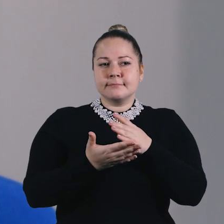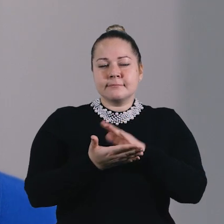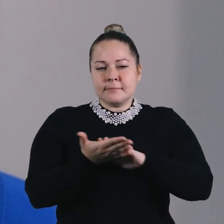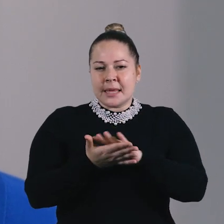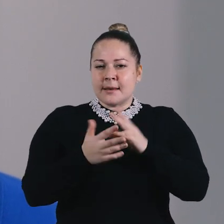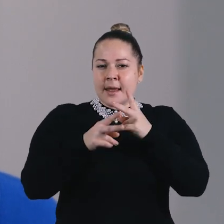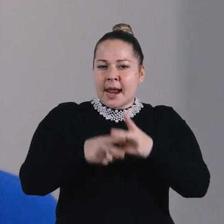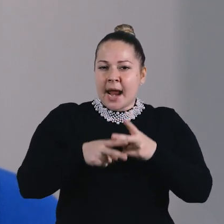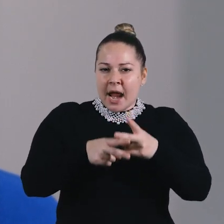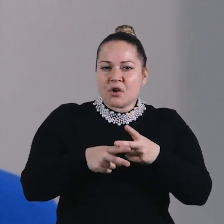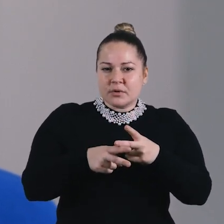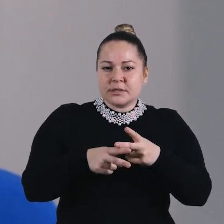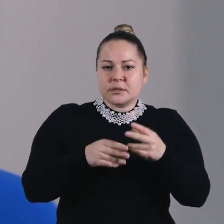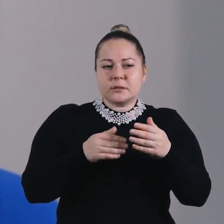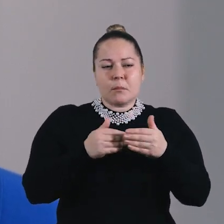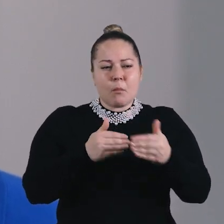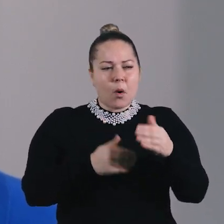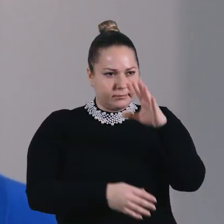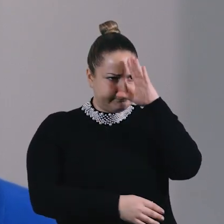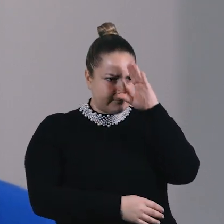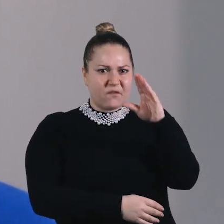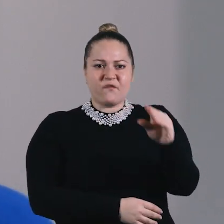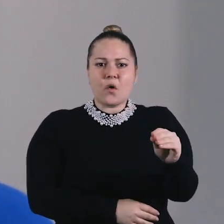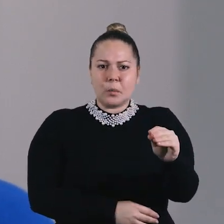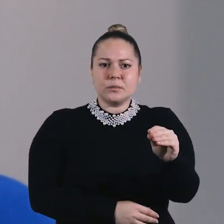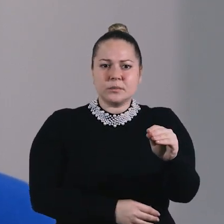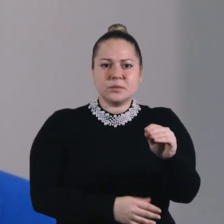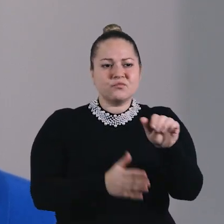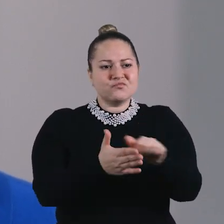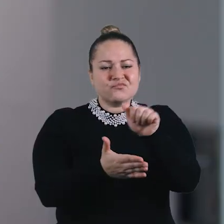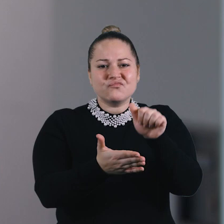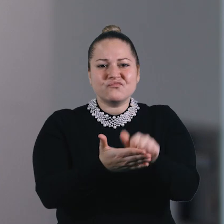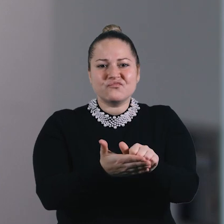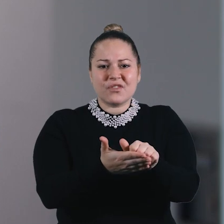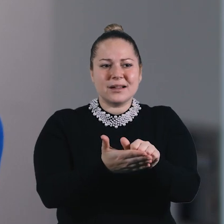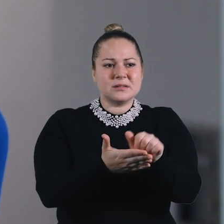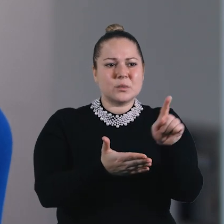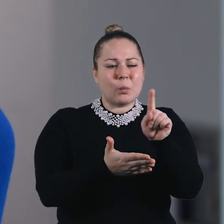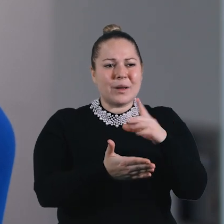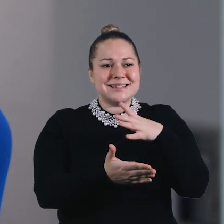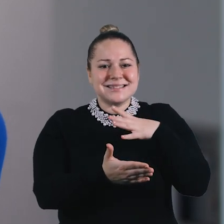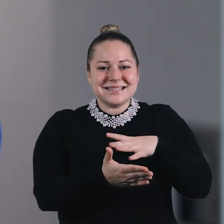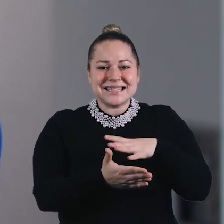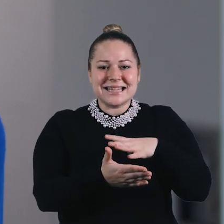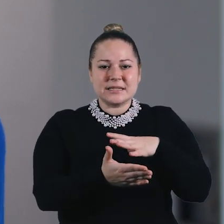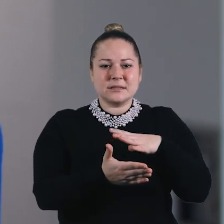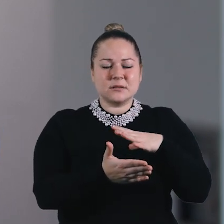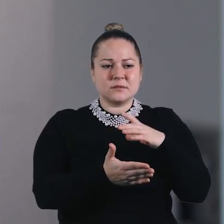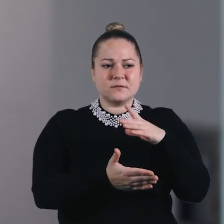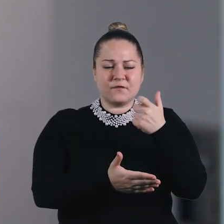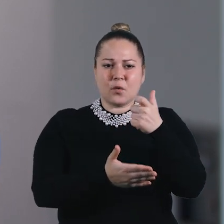are better informed about what is in place for